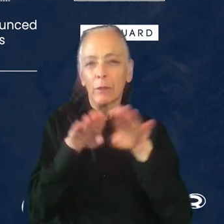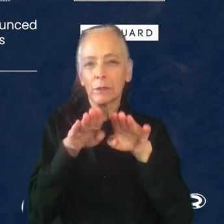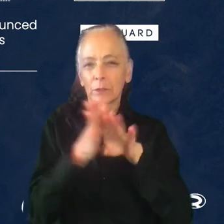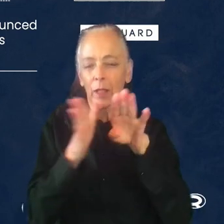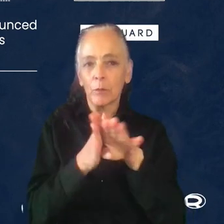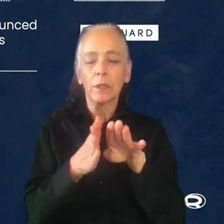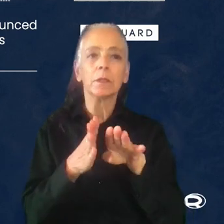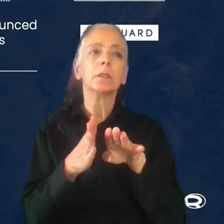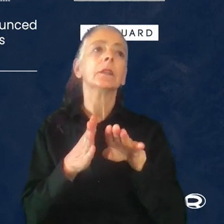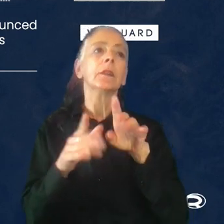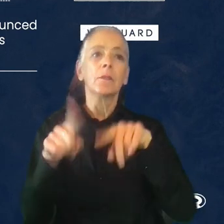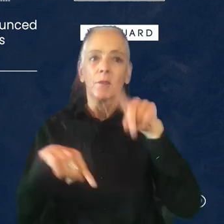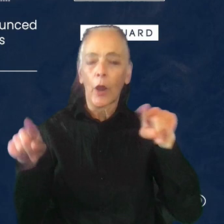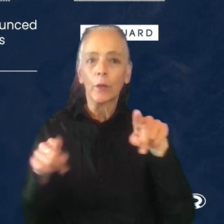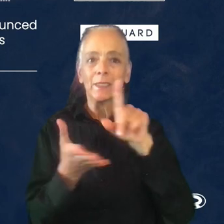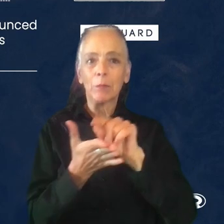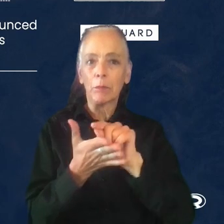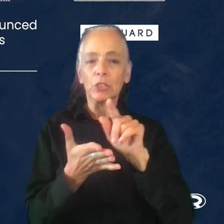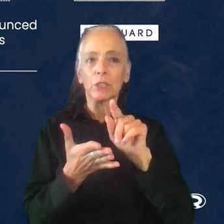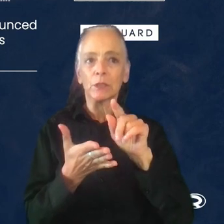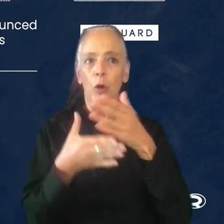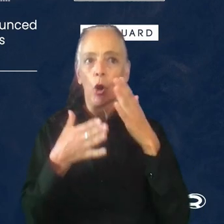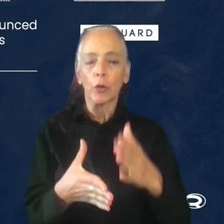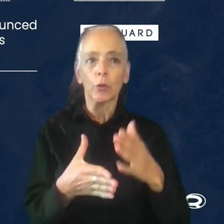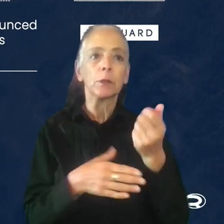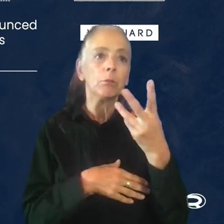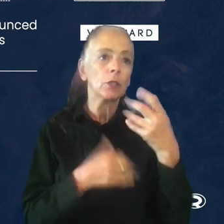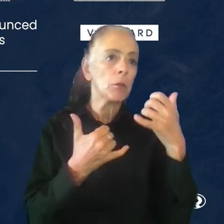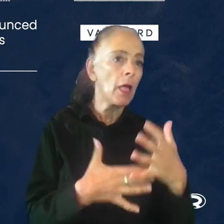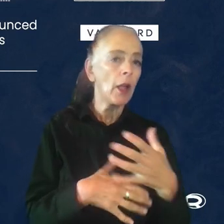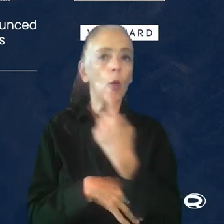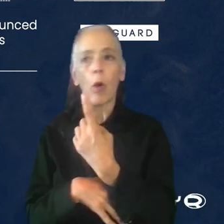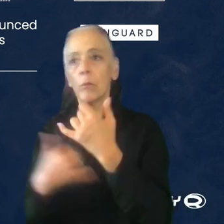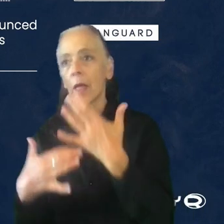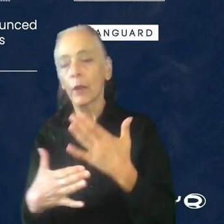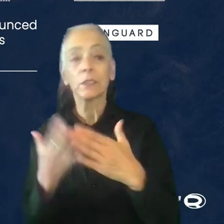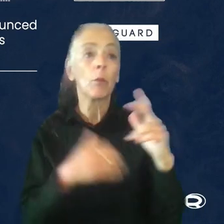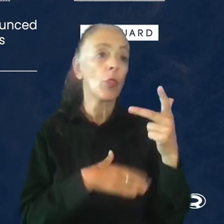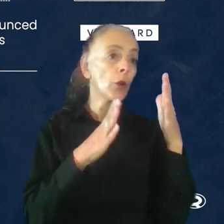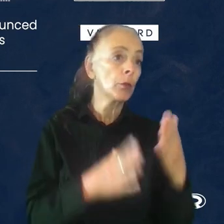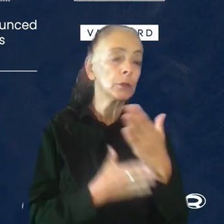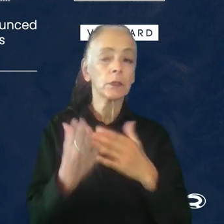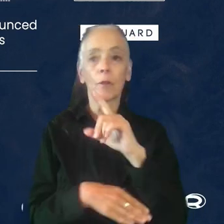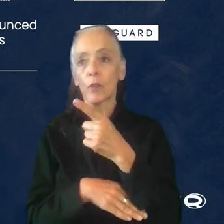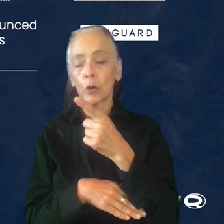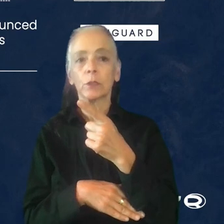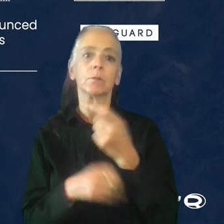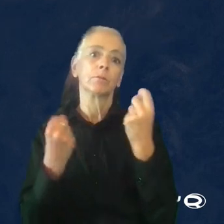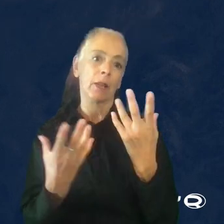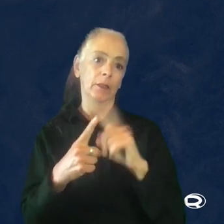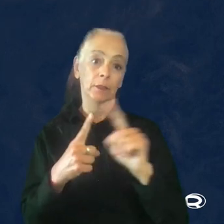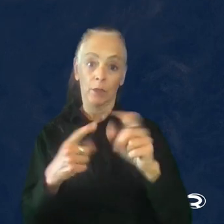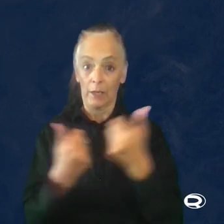publishing partners. Some are multiplayer, some are single player, some third person, some first. So we're working currently on a lot of different games.